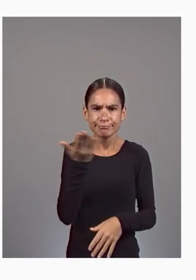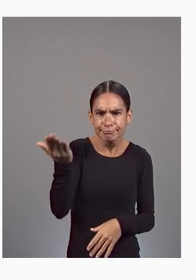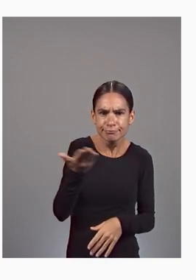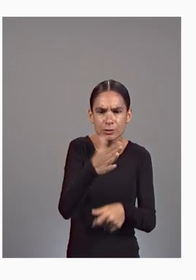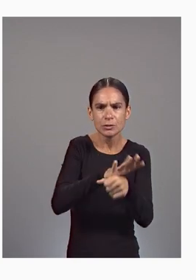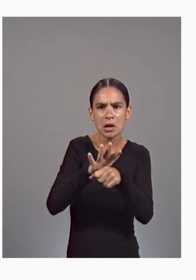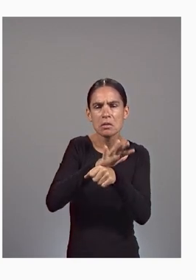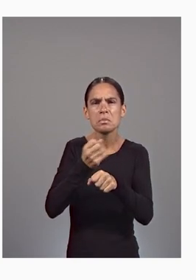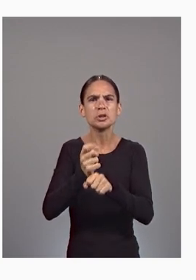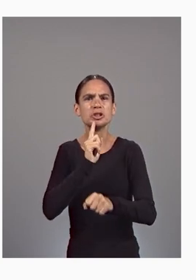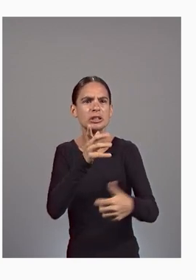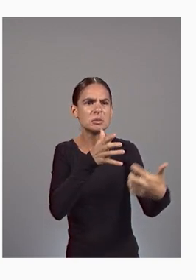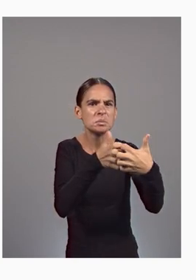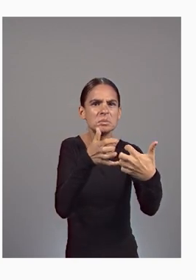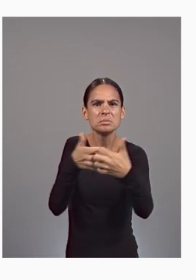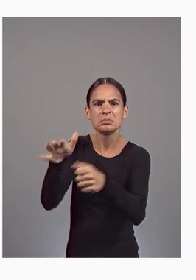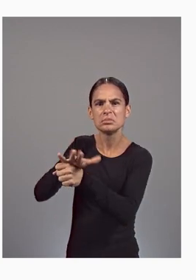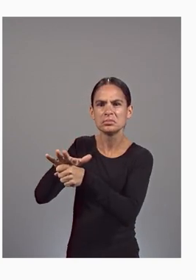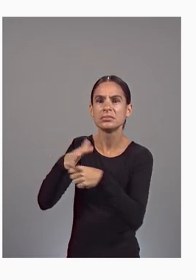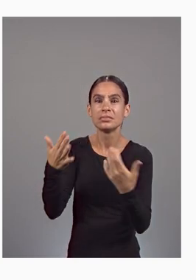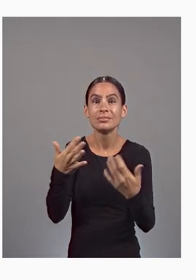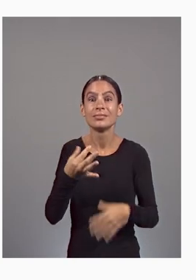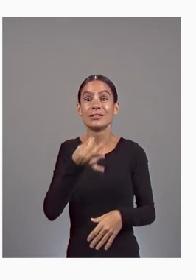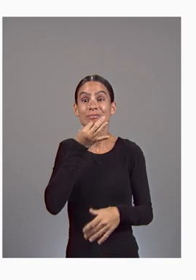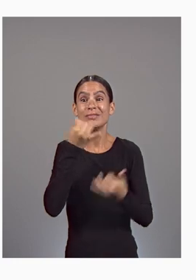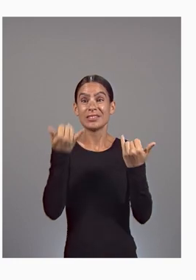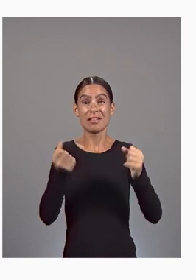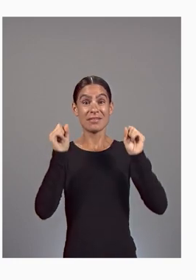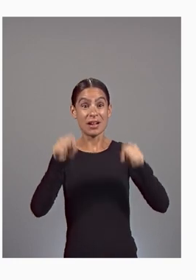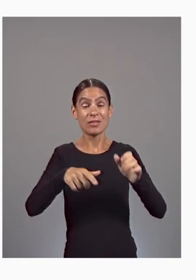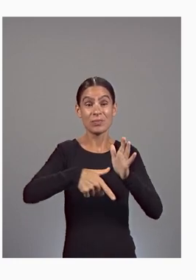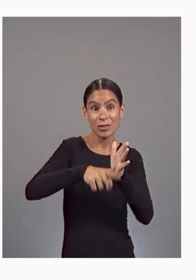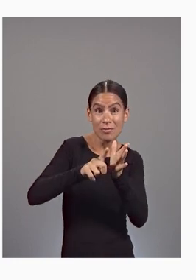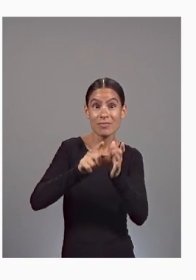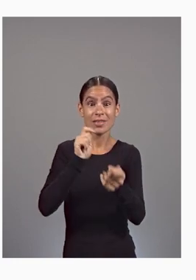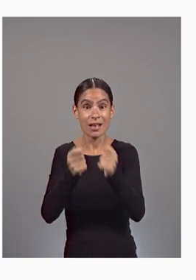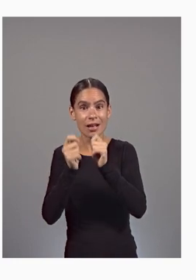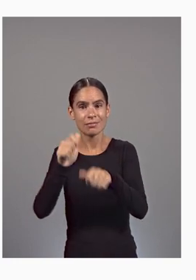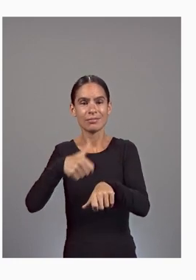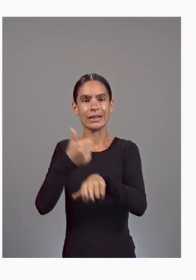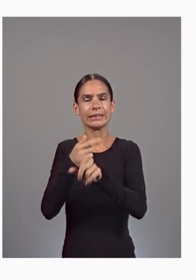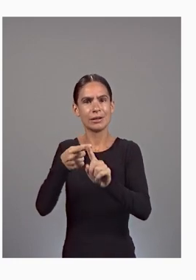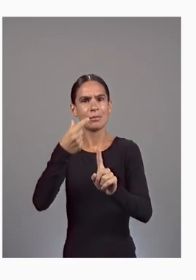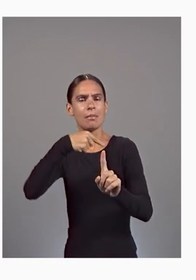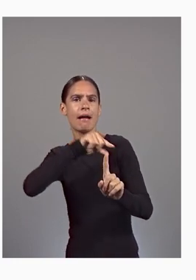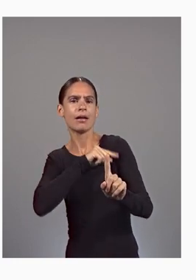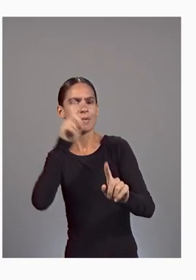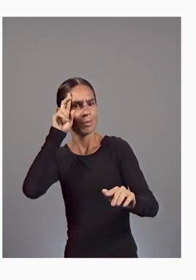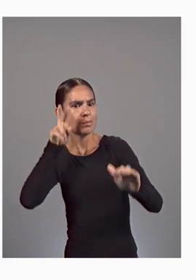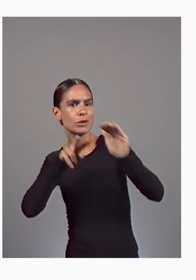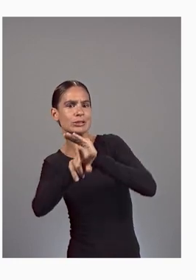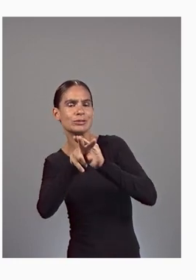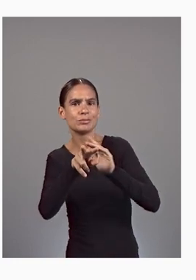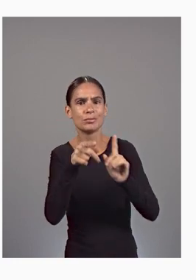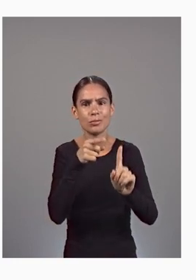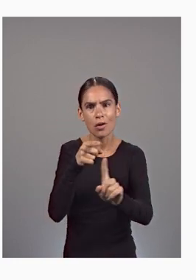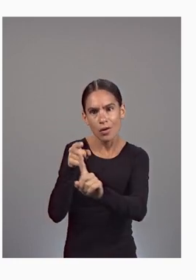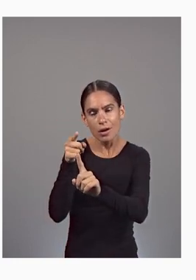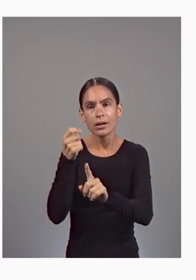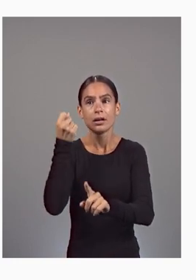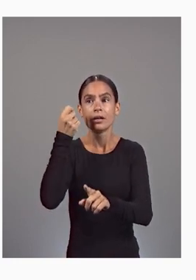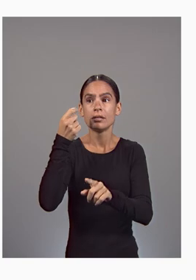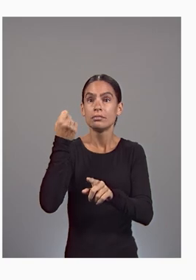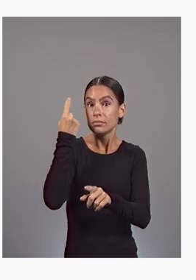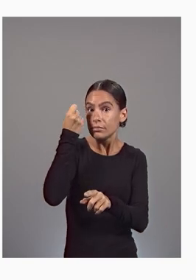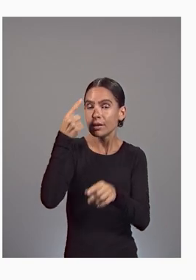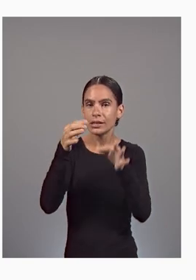Experts can now review and edit based on the prediction marker posted at a per-sentence level. When all